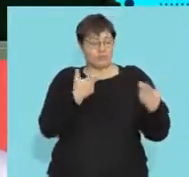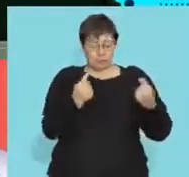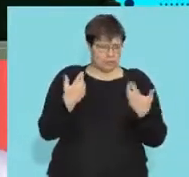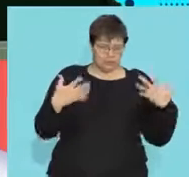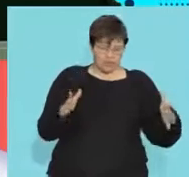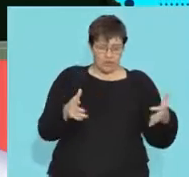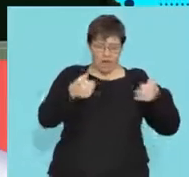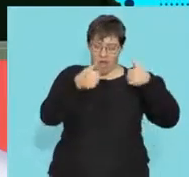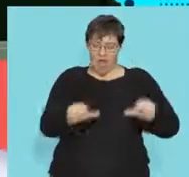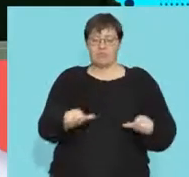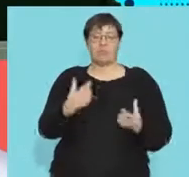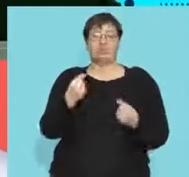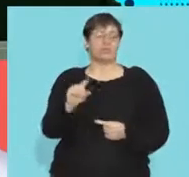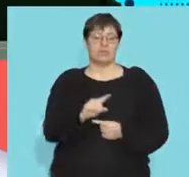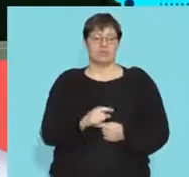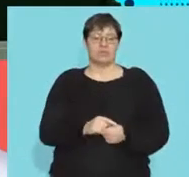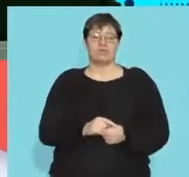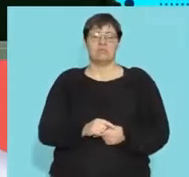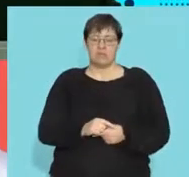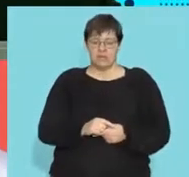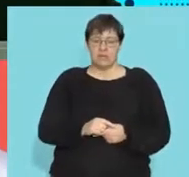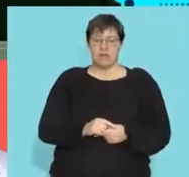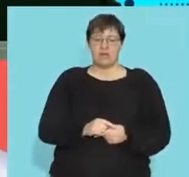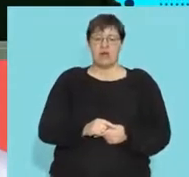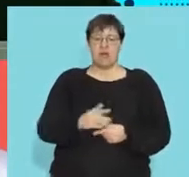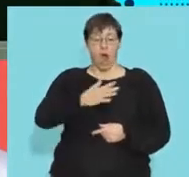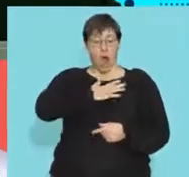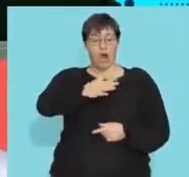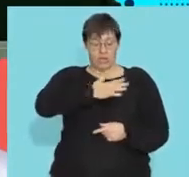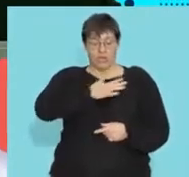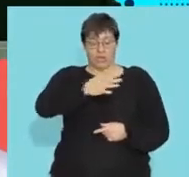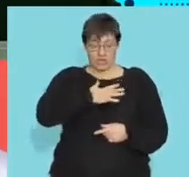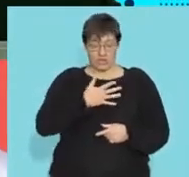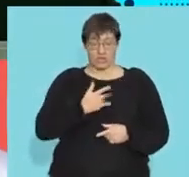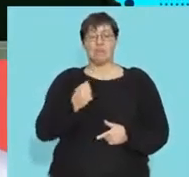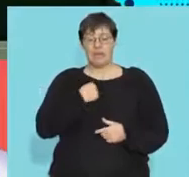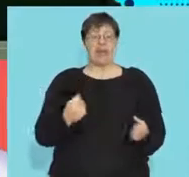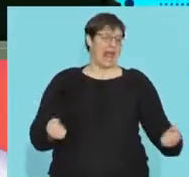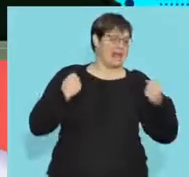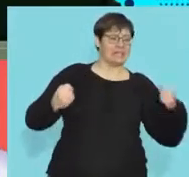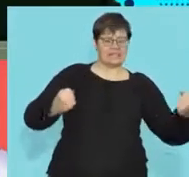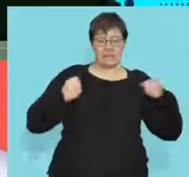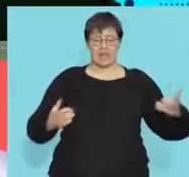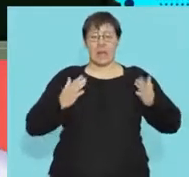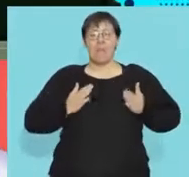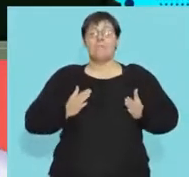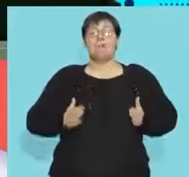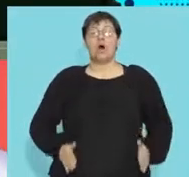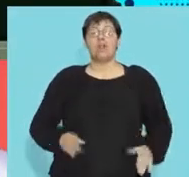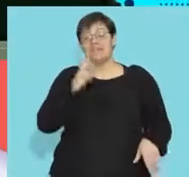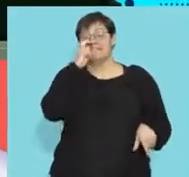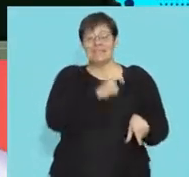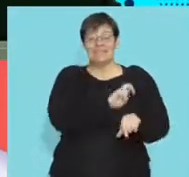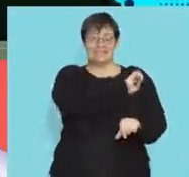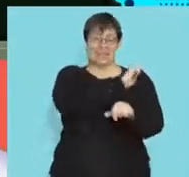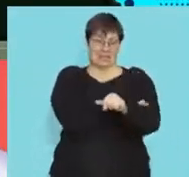i need i've done all this oxygen so what happens is i'm exercising and my body needs